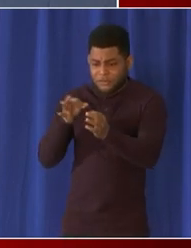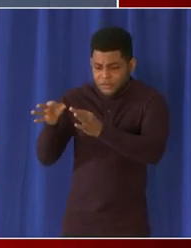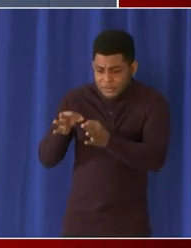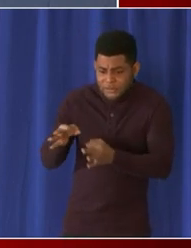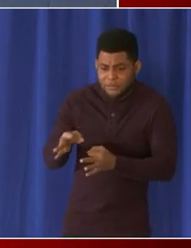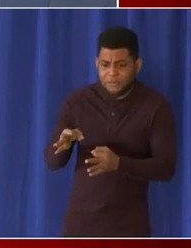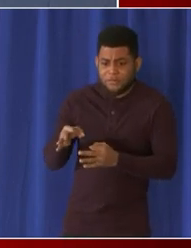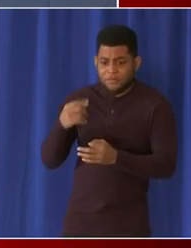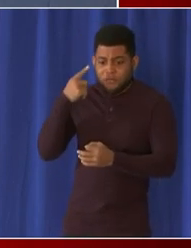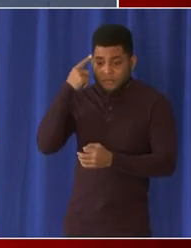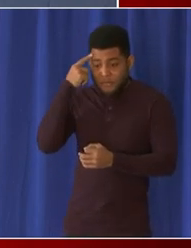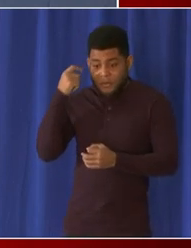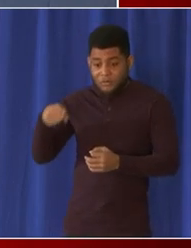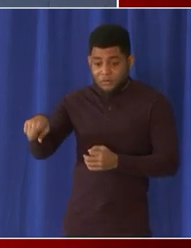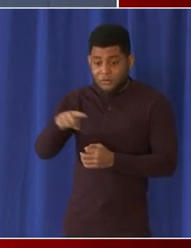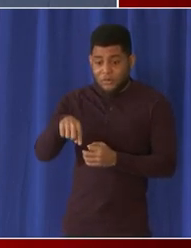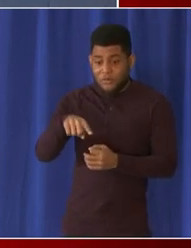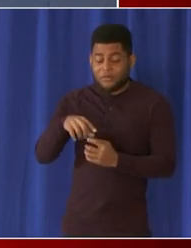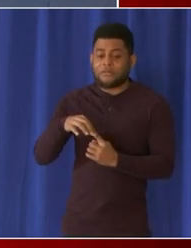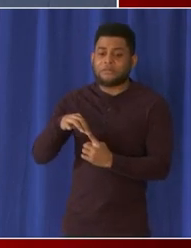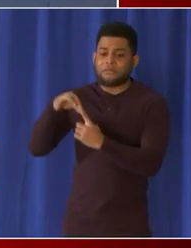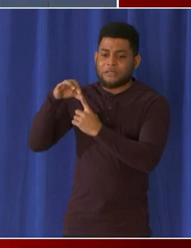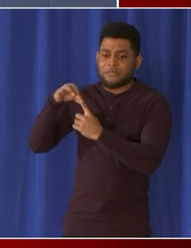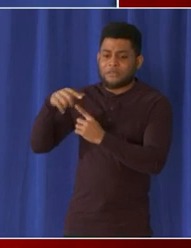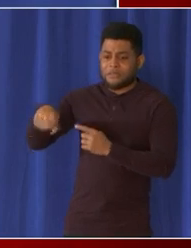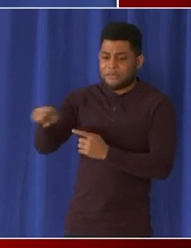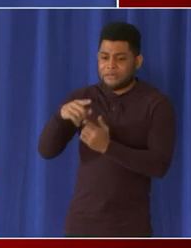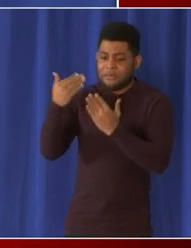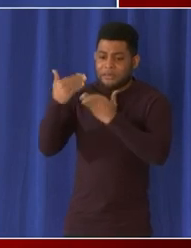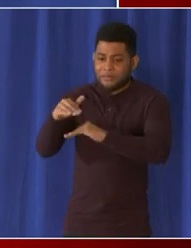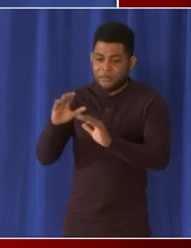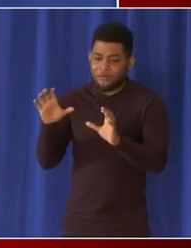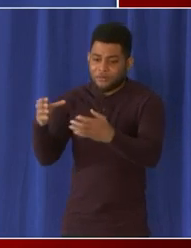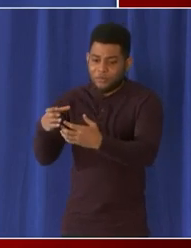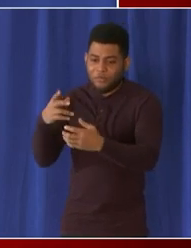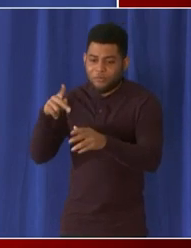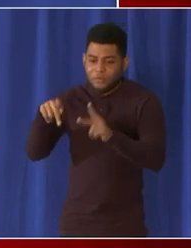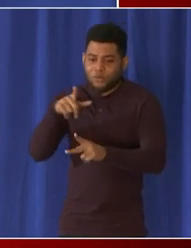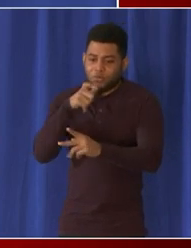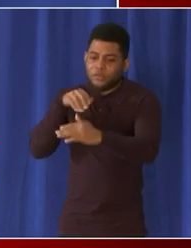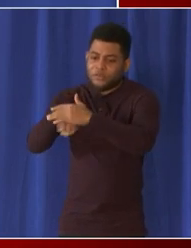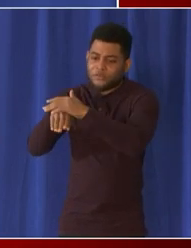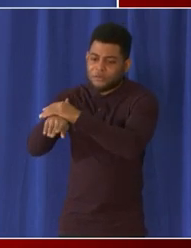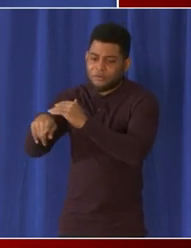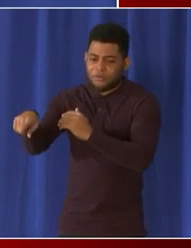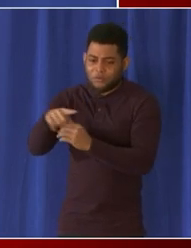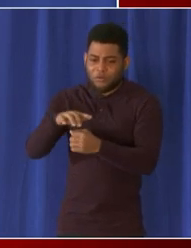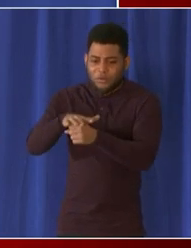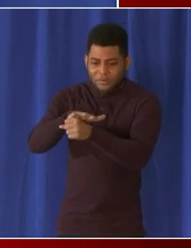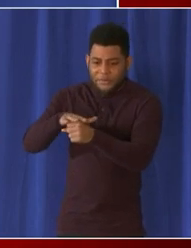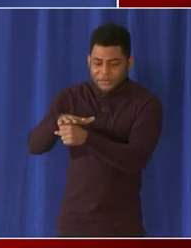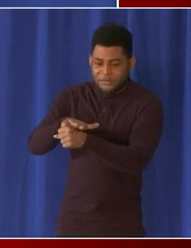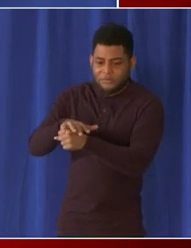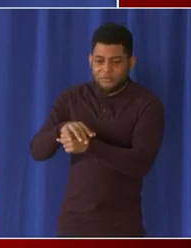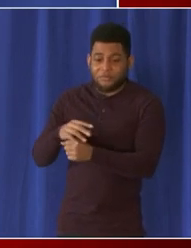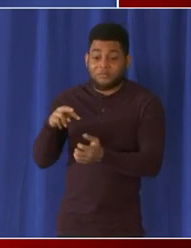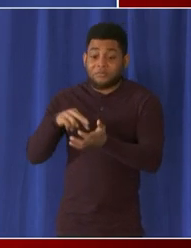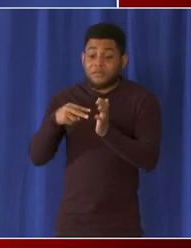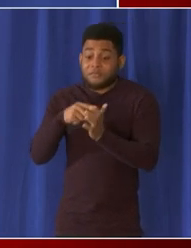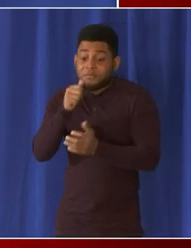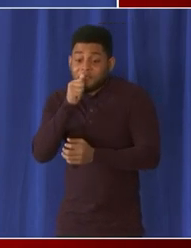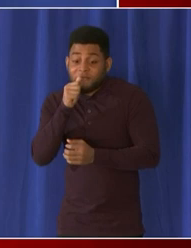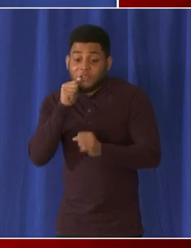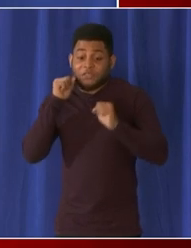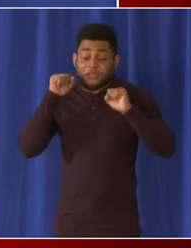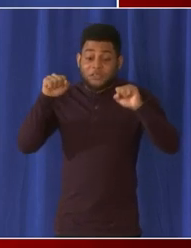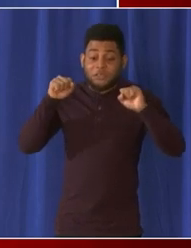uh because it's a set finite group of people uh that would have access to them so they would not so the so private gyms